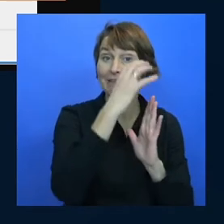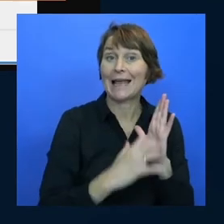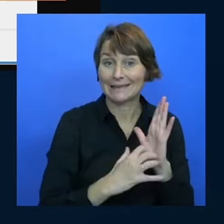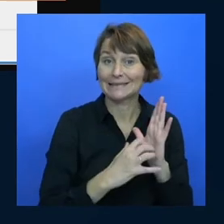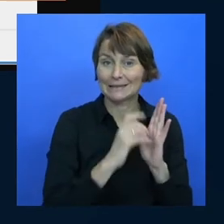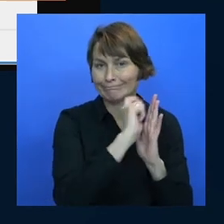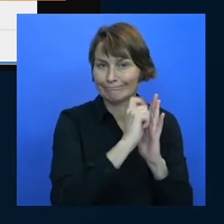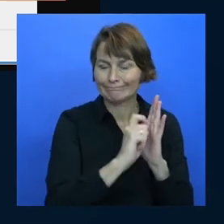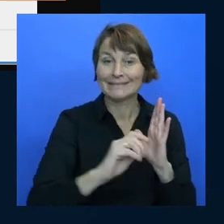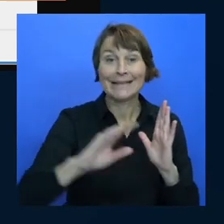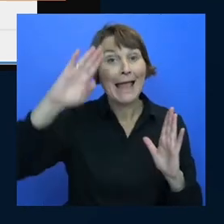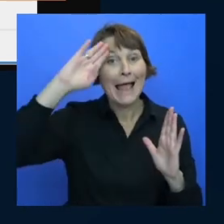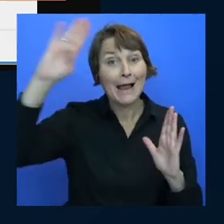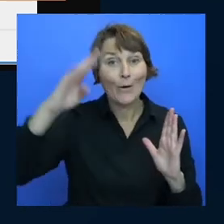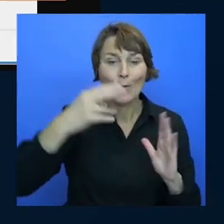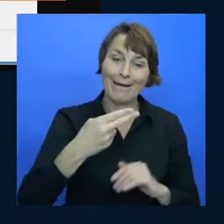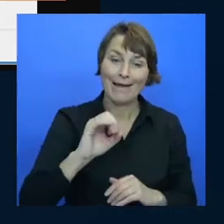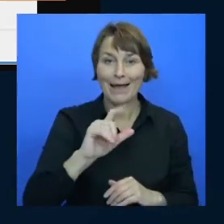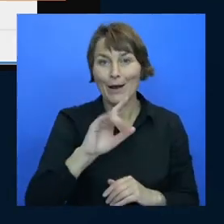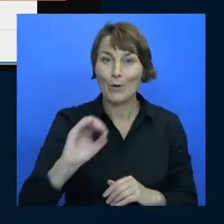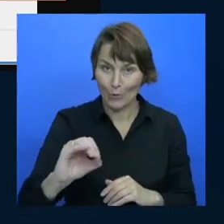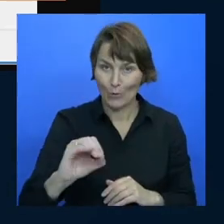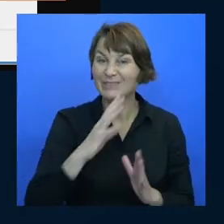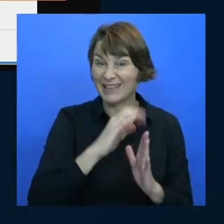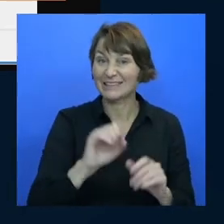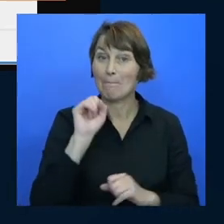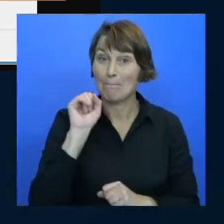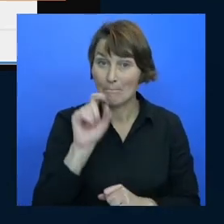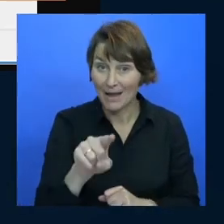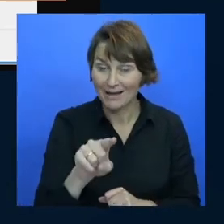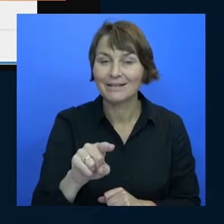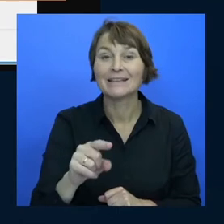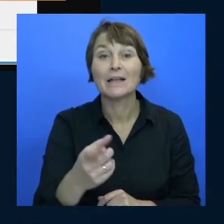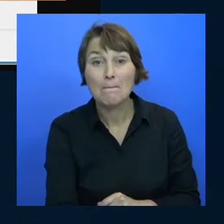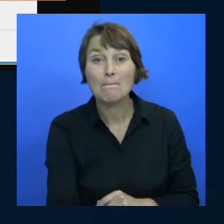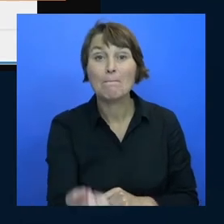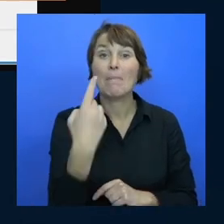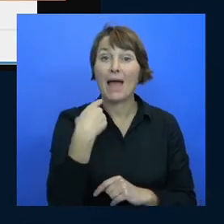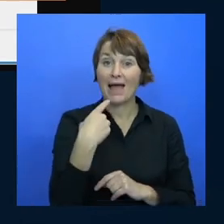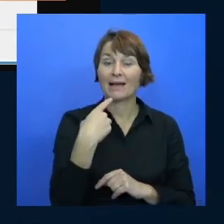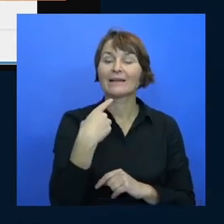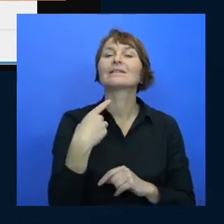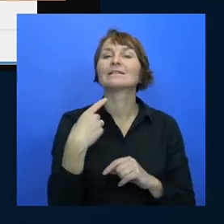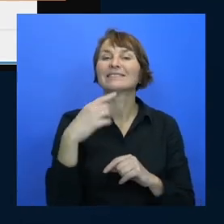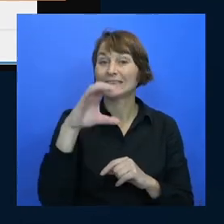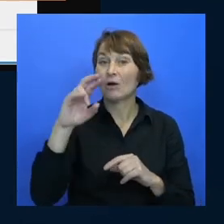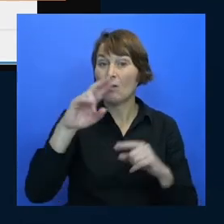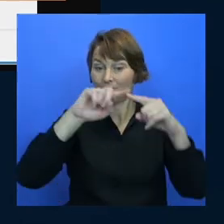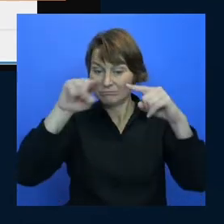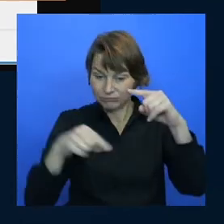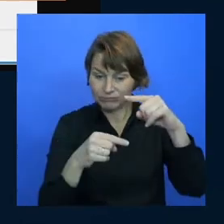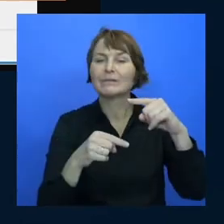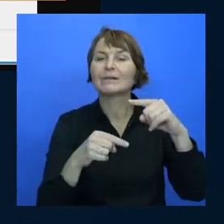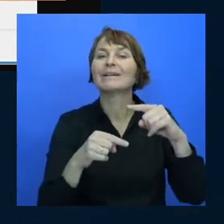and i mail it to you it'll say hello carriage return line feed but then if you open it up on your mac